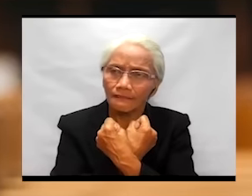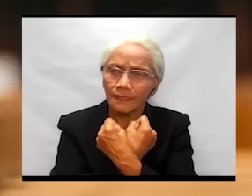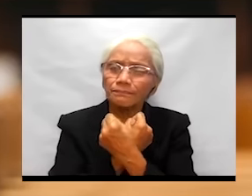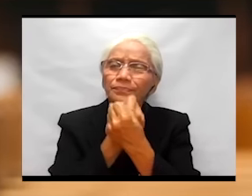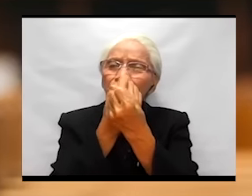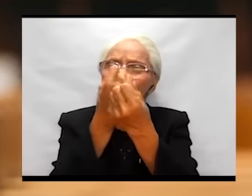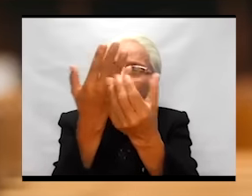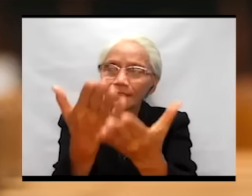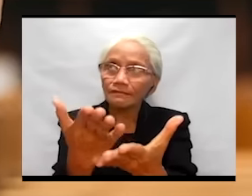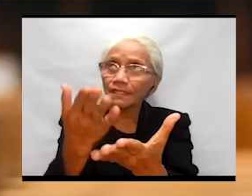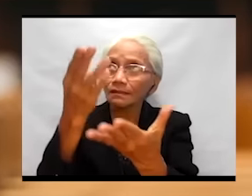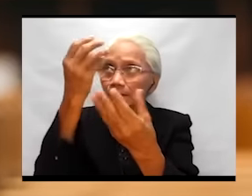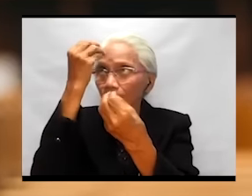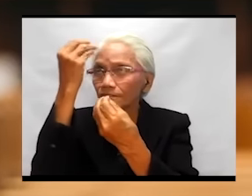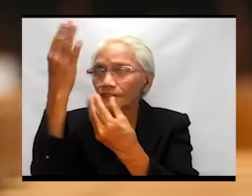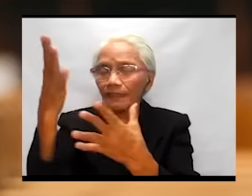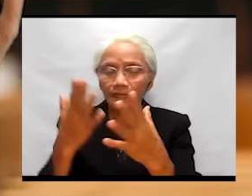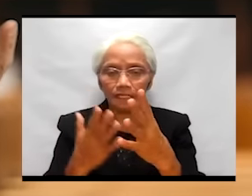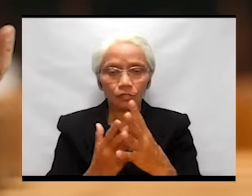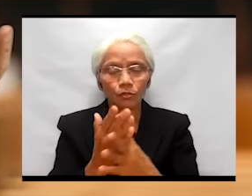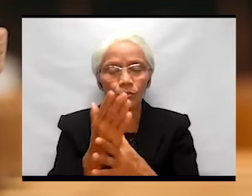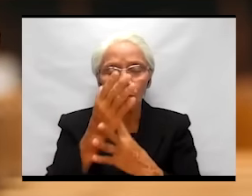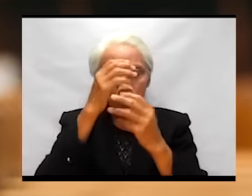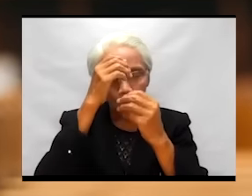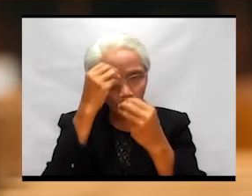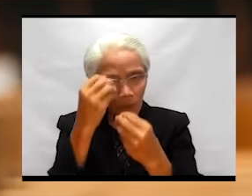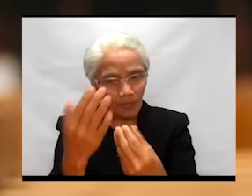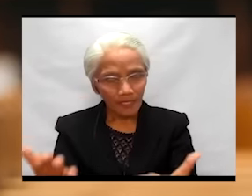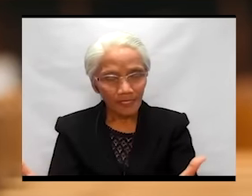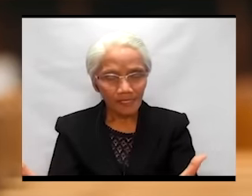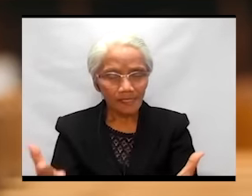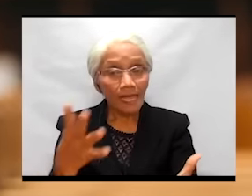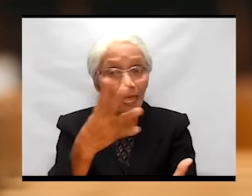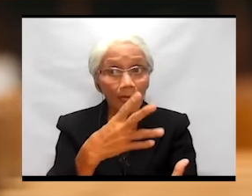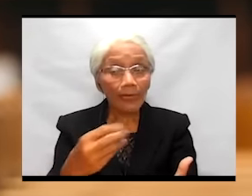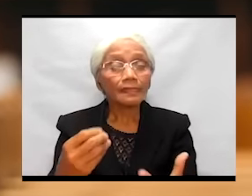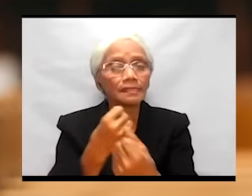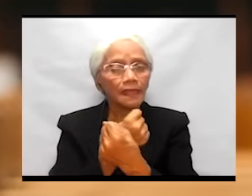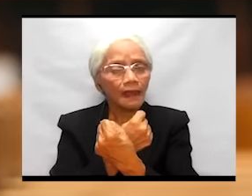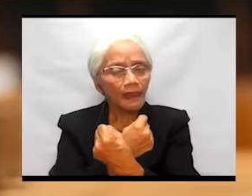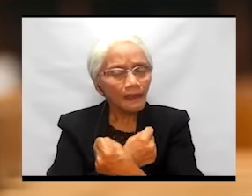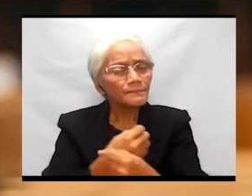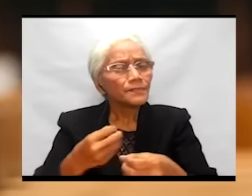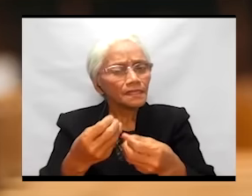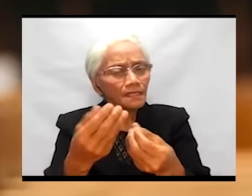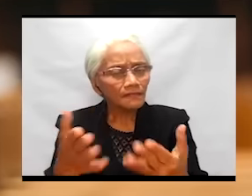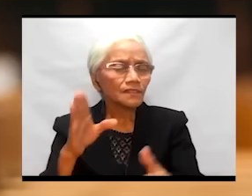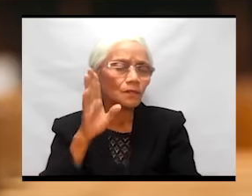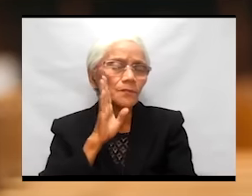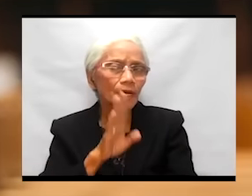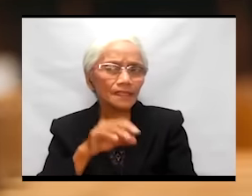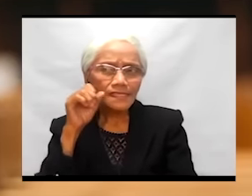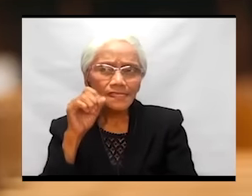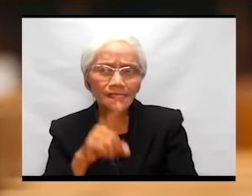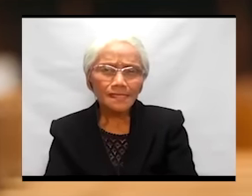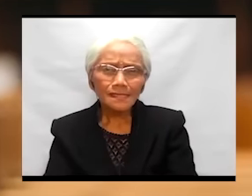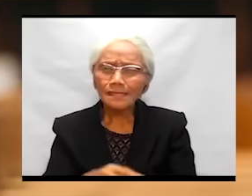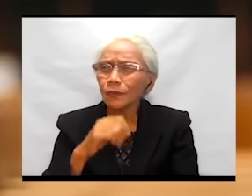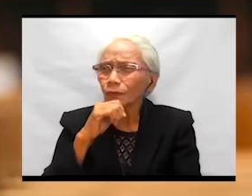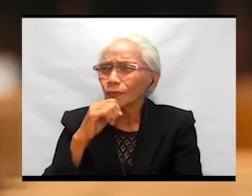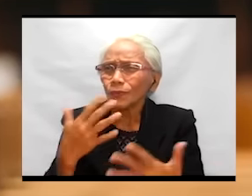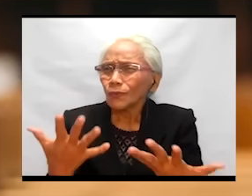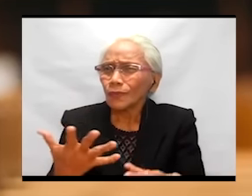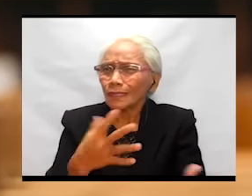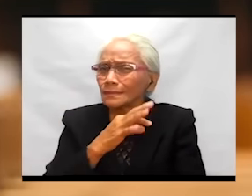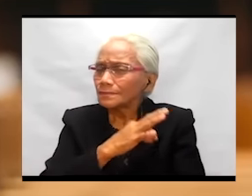rendered to the Father through obedience and the love rendered to brothers and sisters who